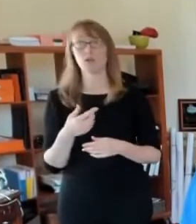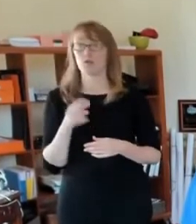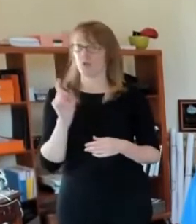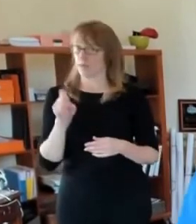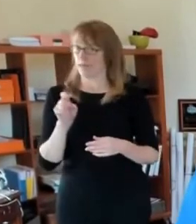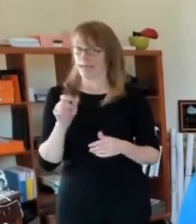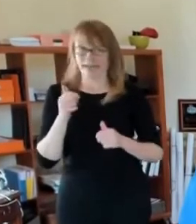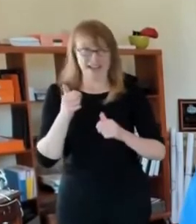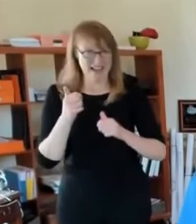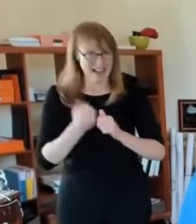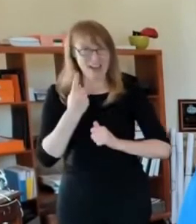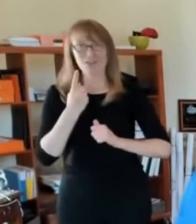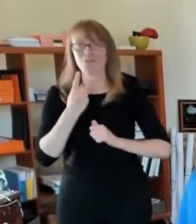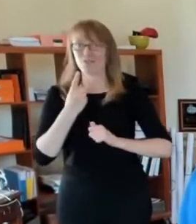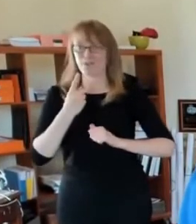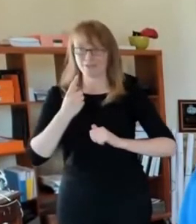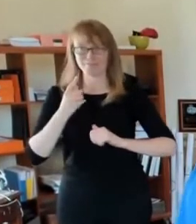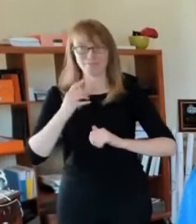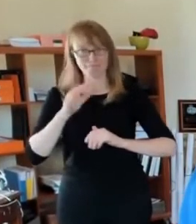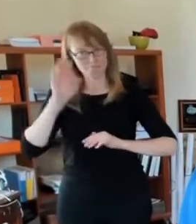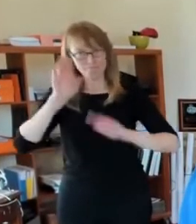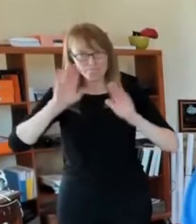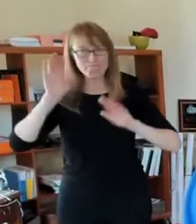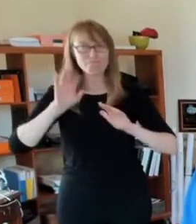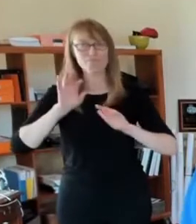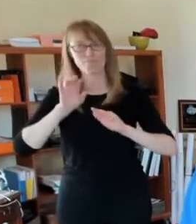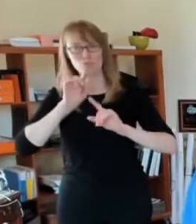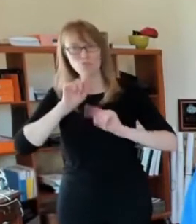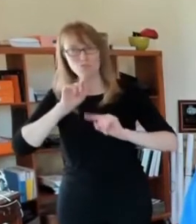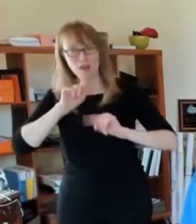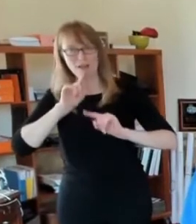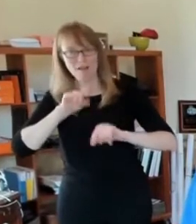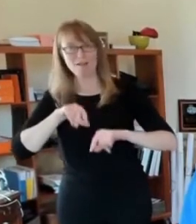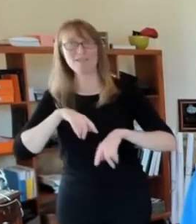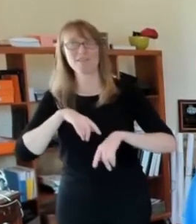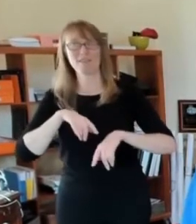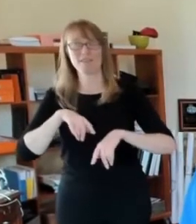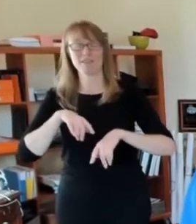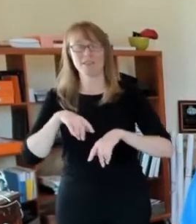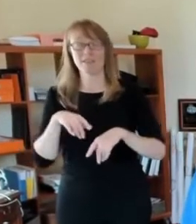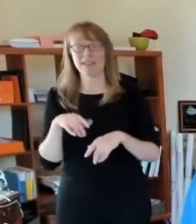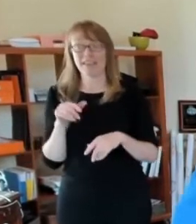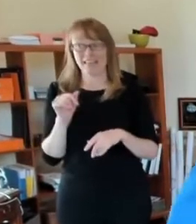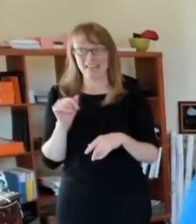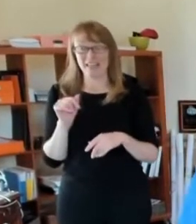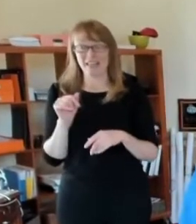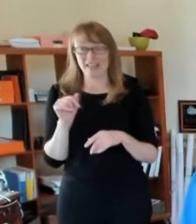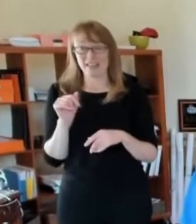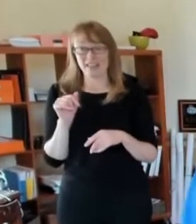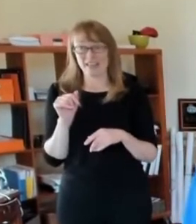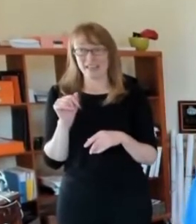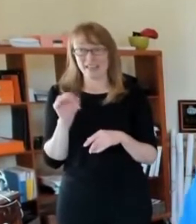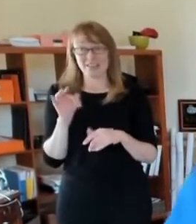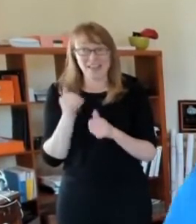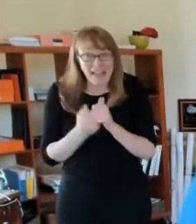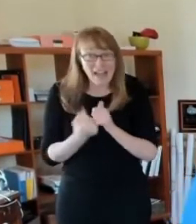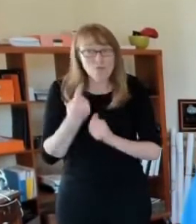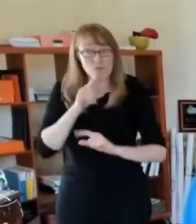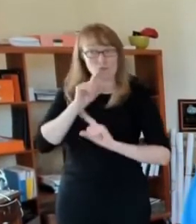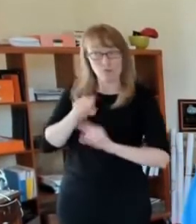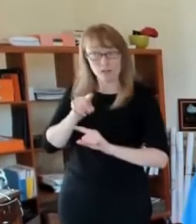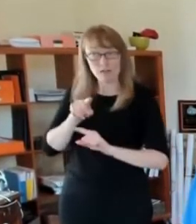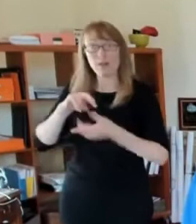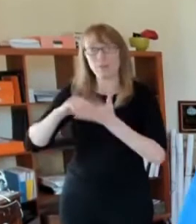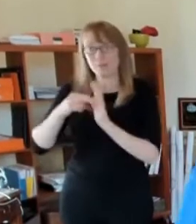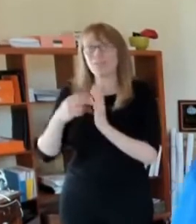hanging door hangers. We really believe that a quality count allows us to receive federal funding that helps us help